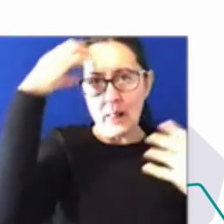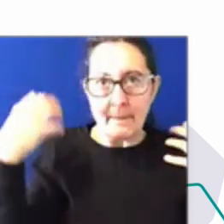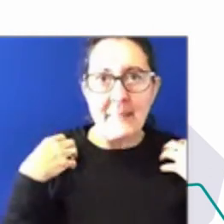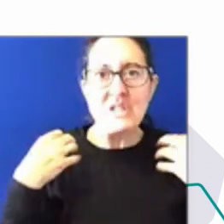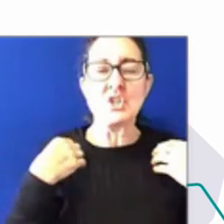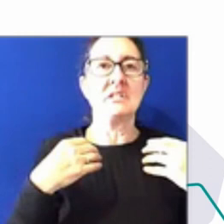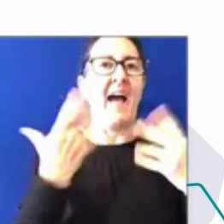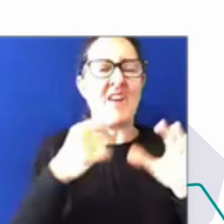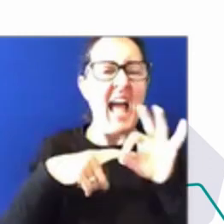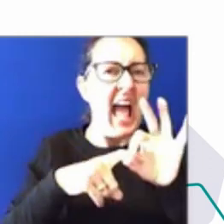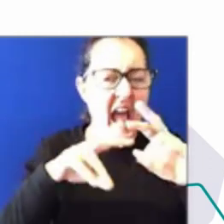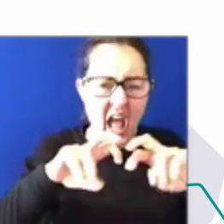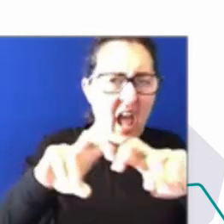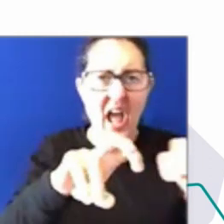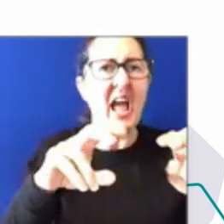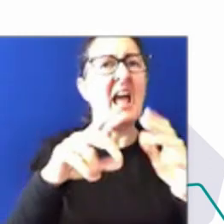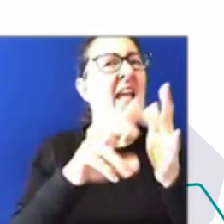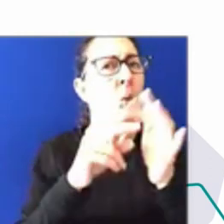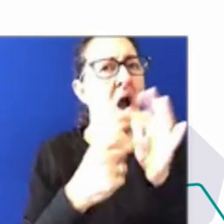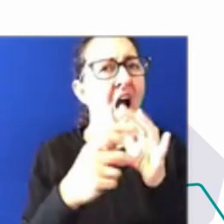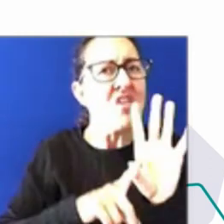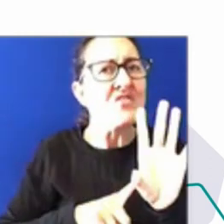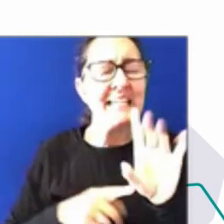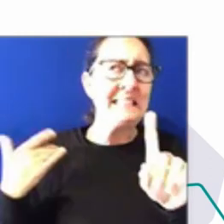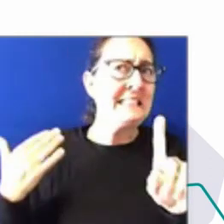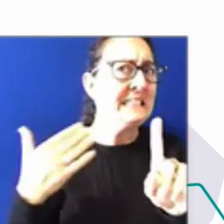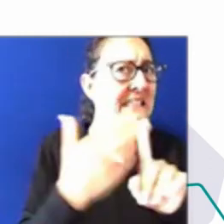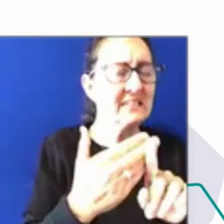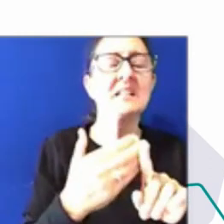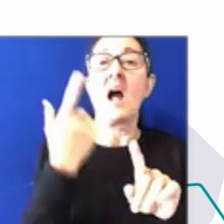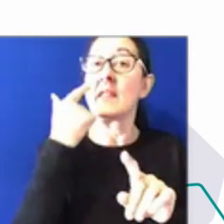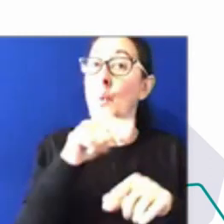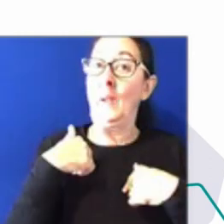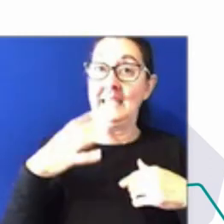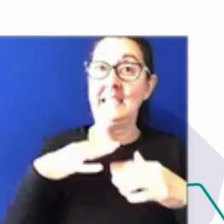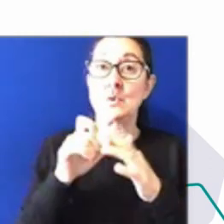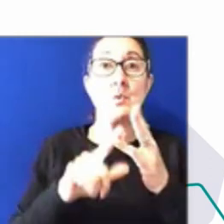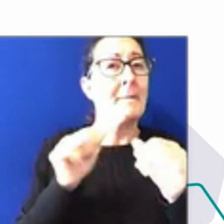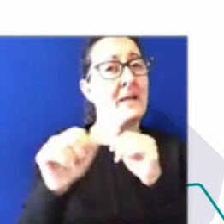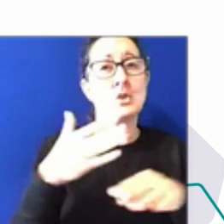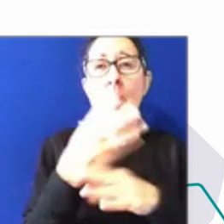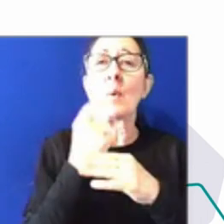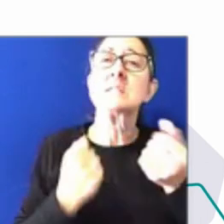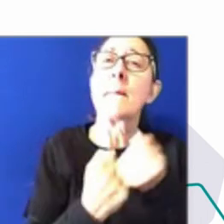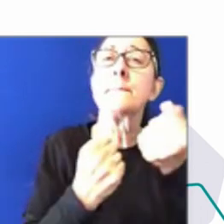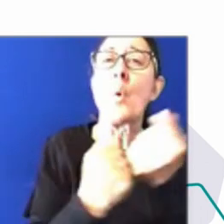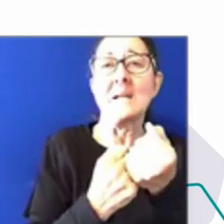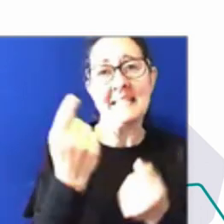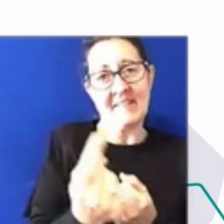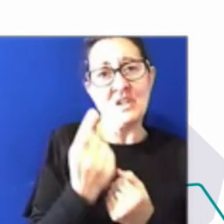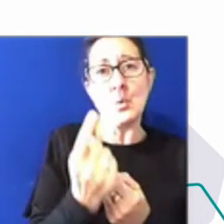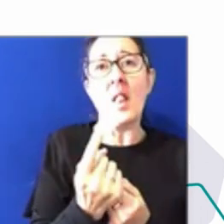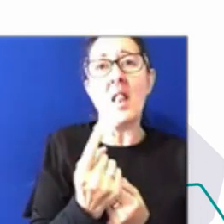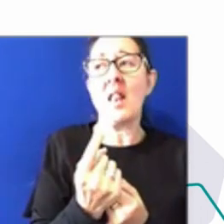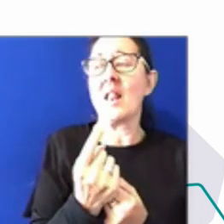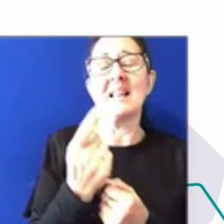And I think that we need to do a much better job of supporting individuals and being really clear about the intent in which